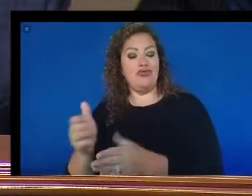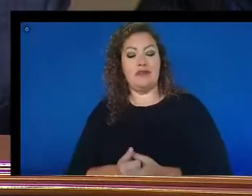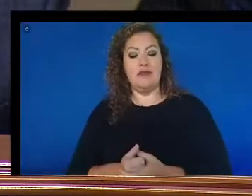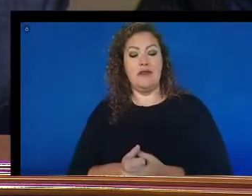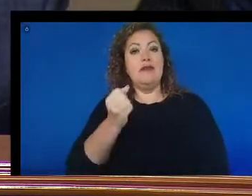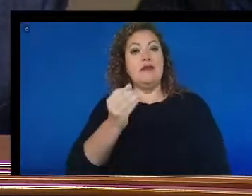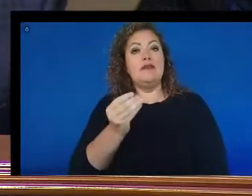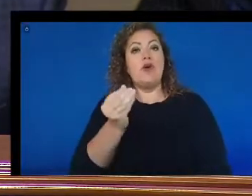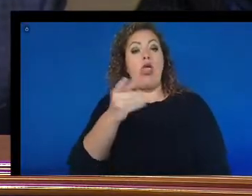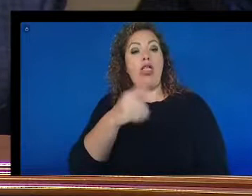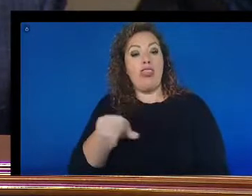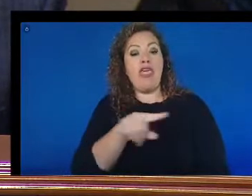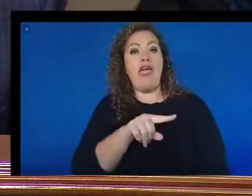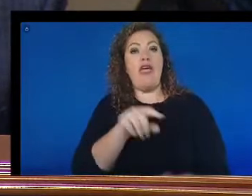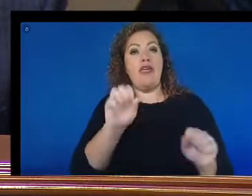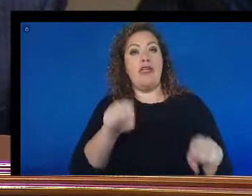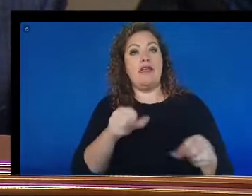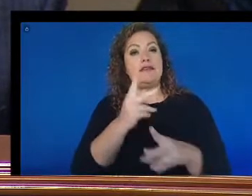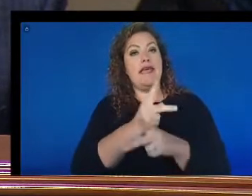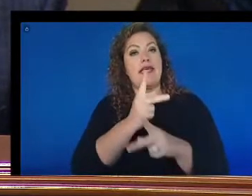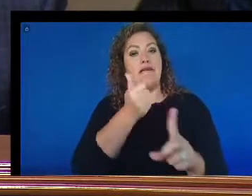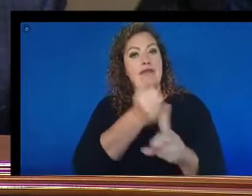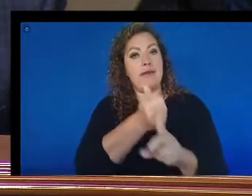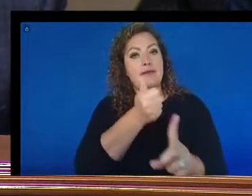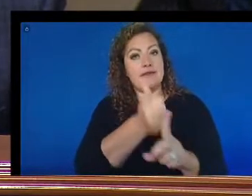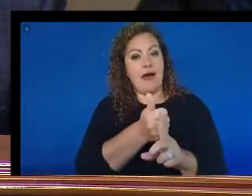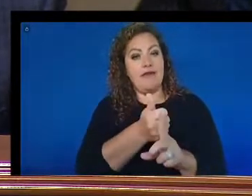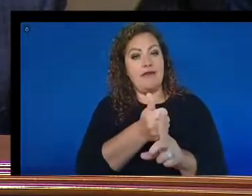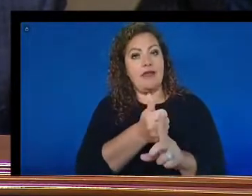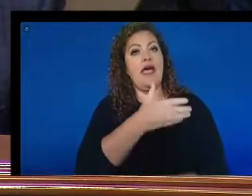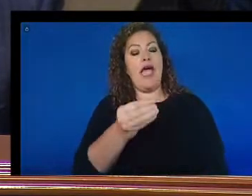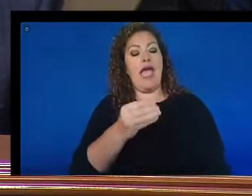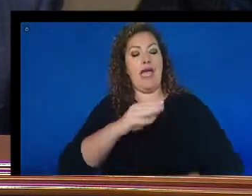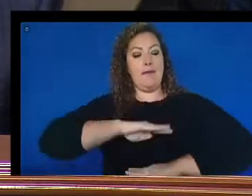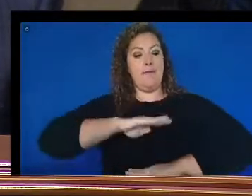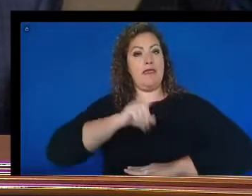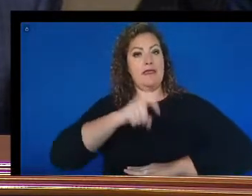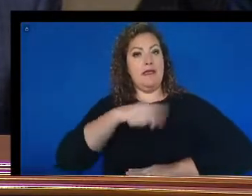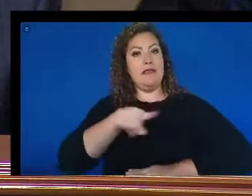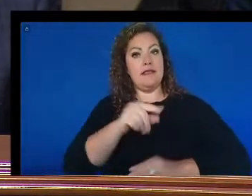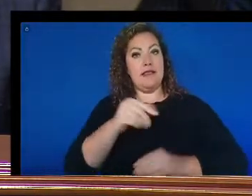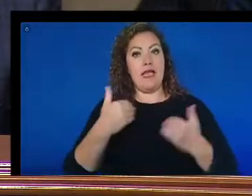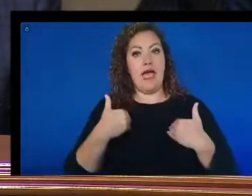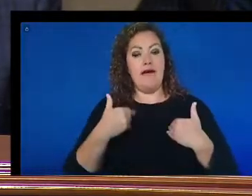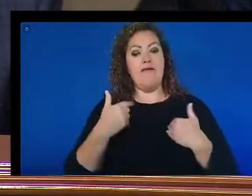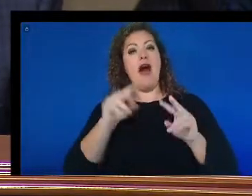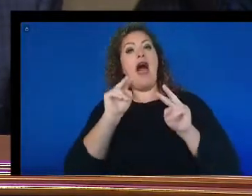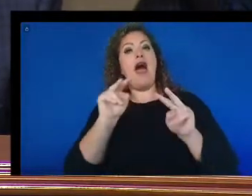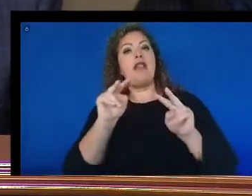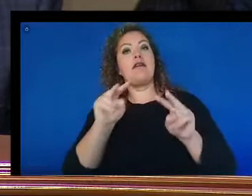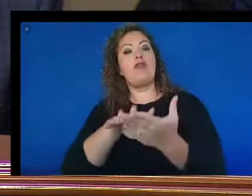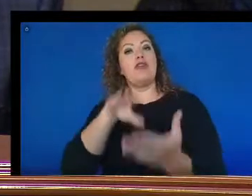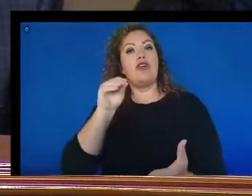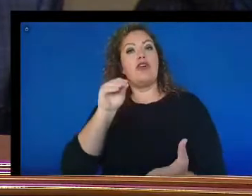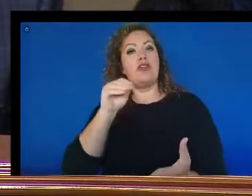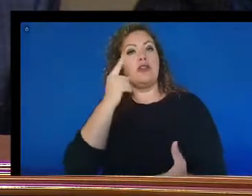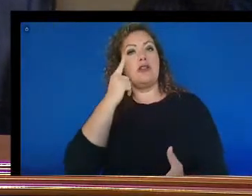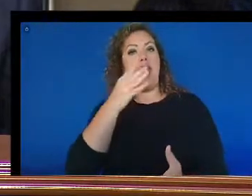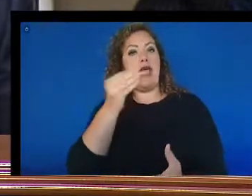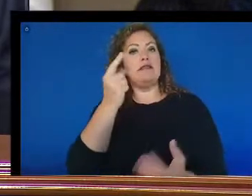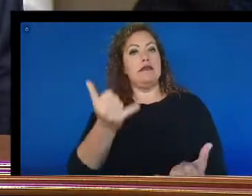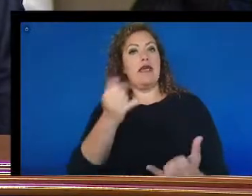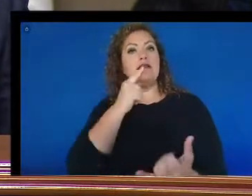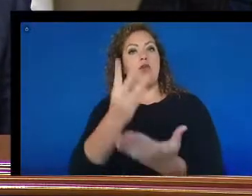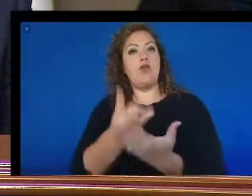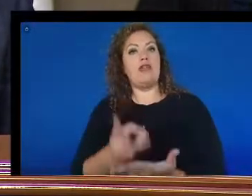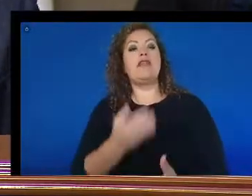they can take care of themselves and meet the needs that they have. I look forward to learning from today's witnesses. Thank